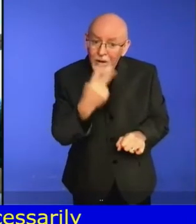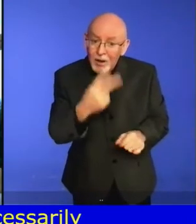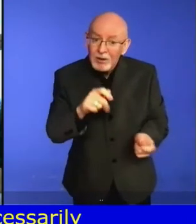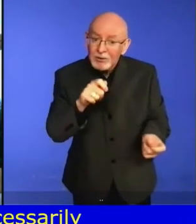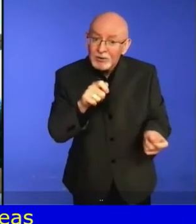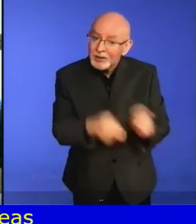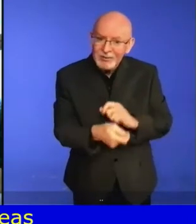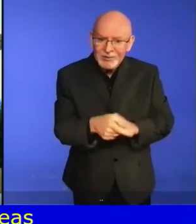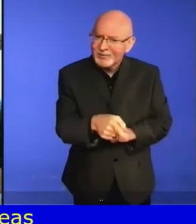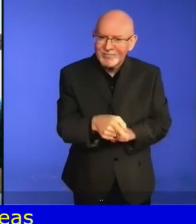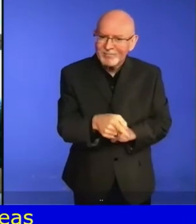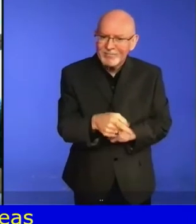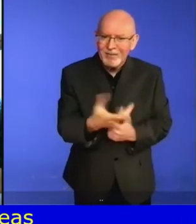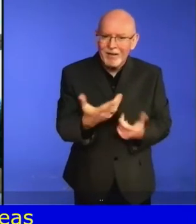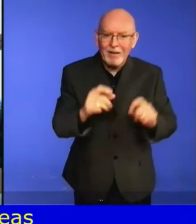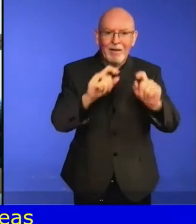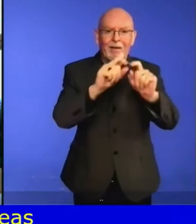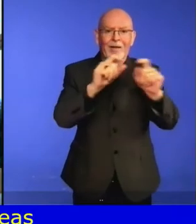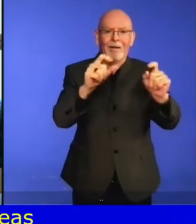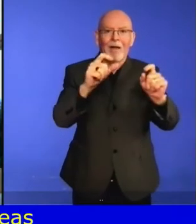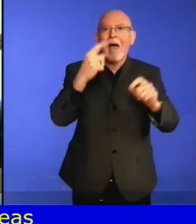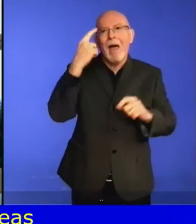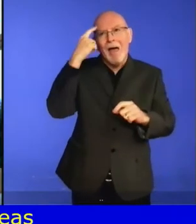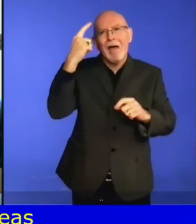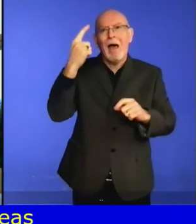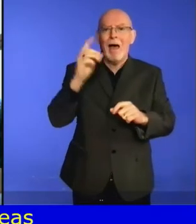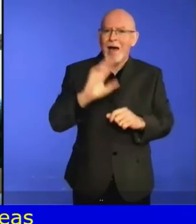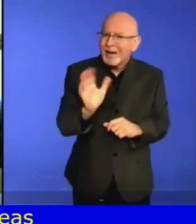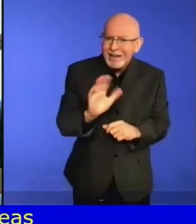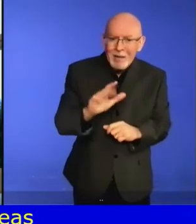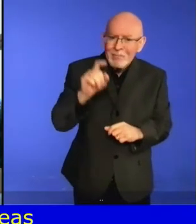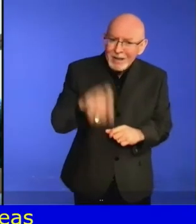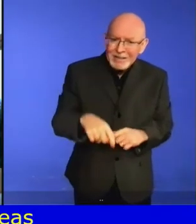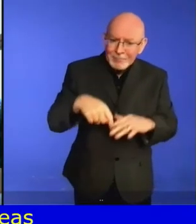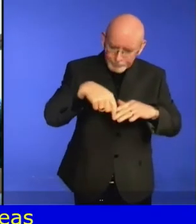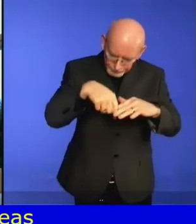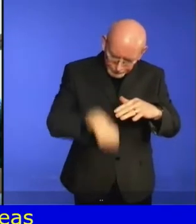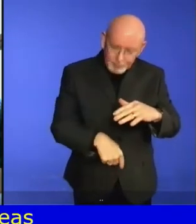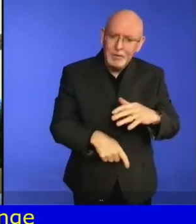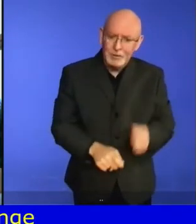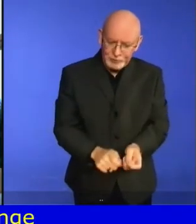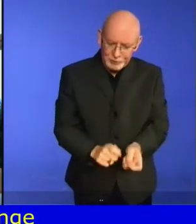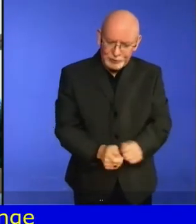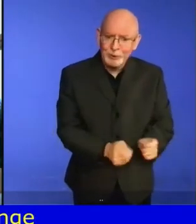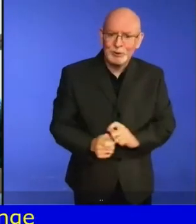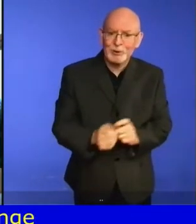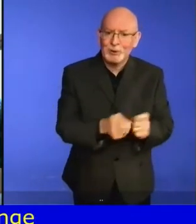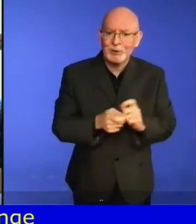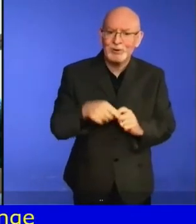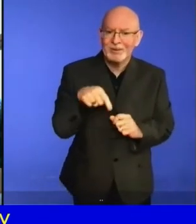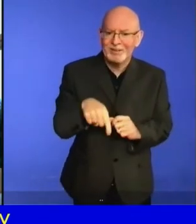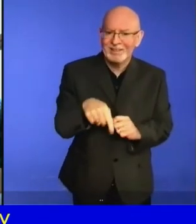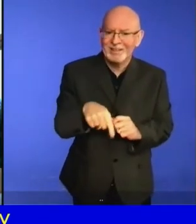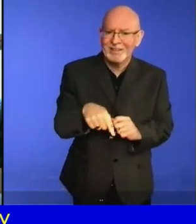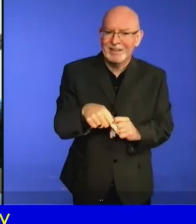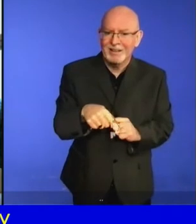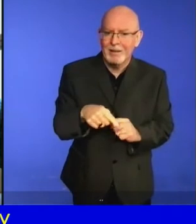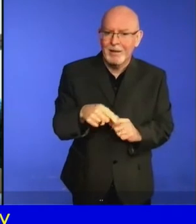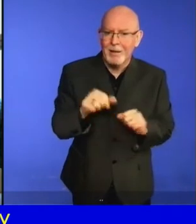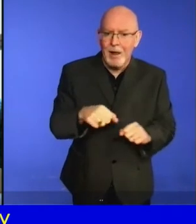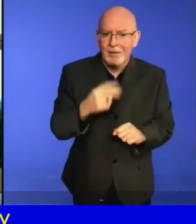people live. By focusing on systemic change across a broad range of domains, the